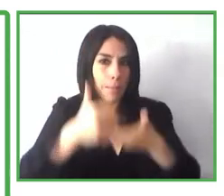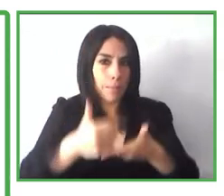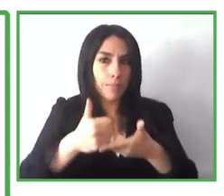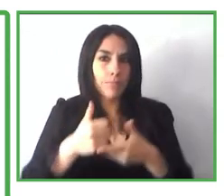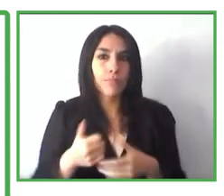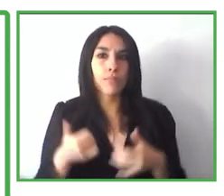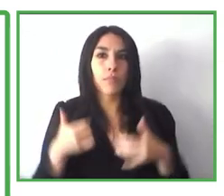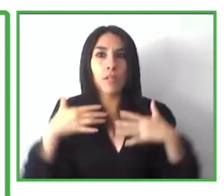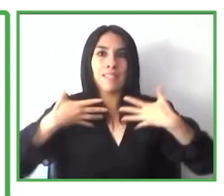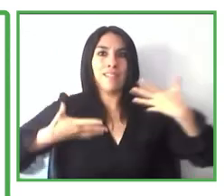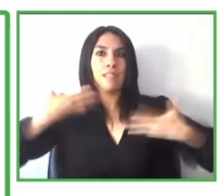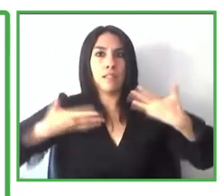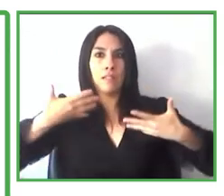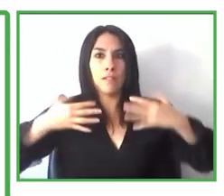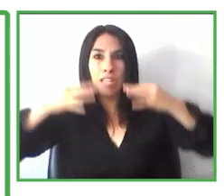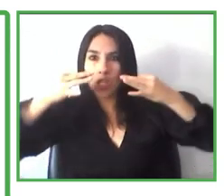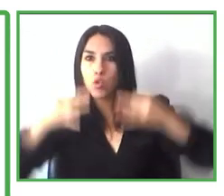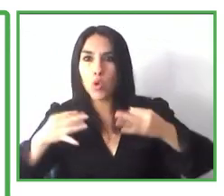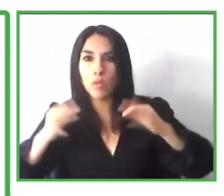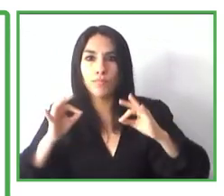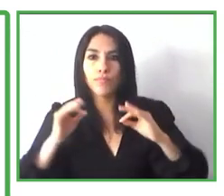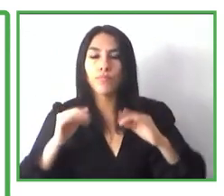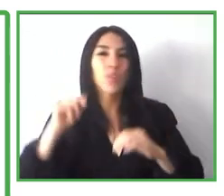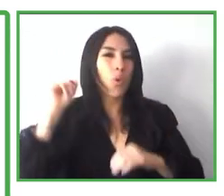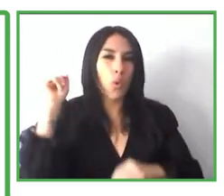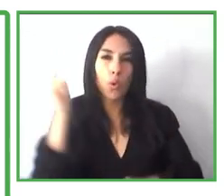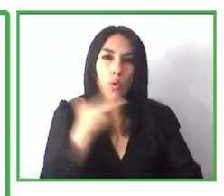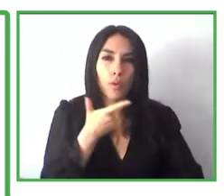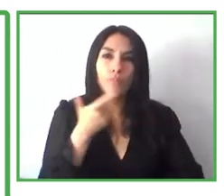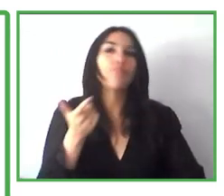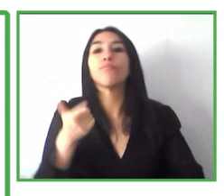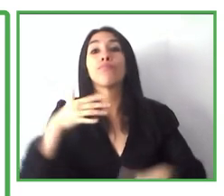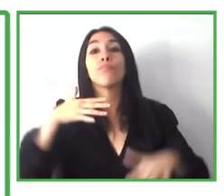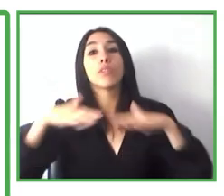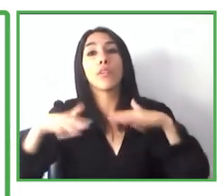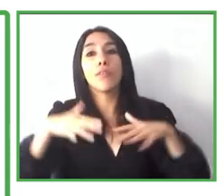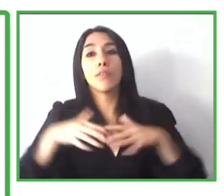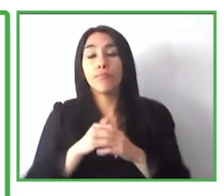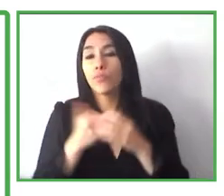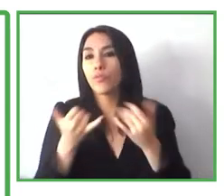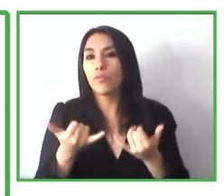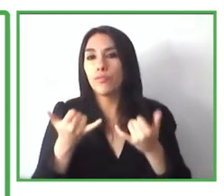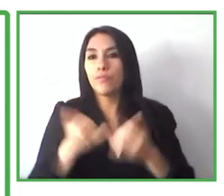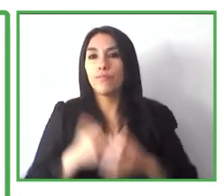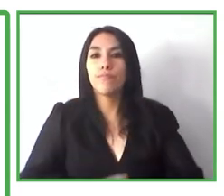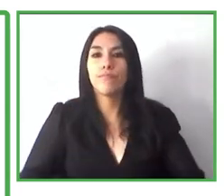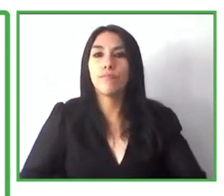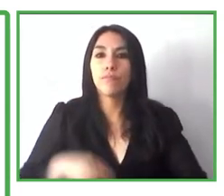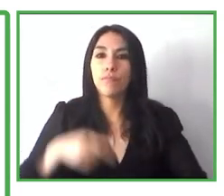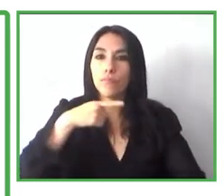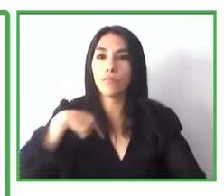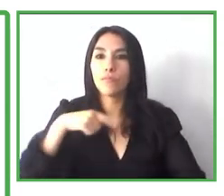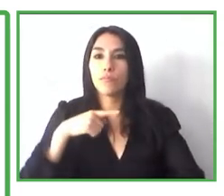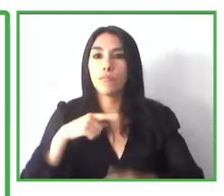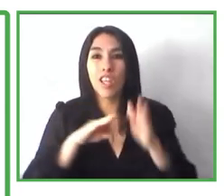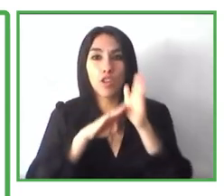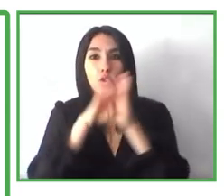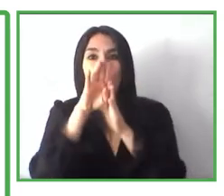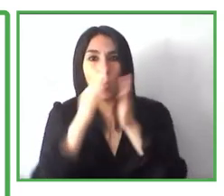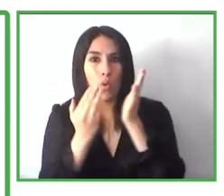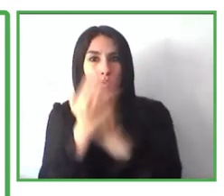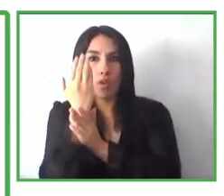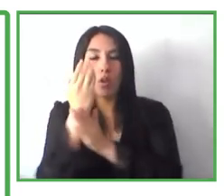have the need to do that. Motivation is key. In our service, we have been developing a new project,